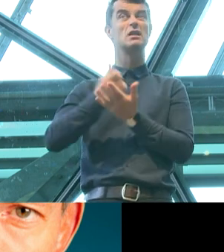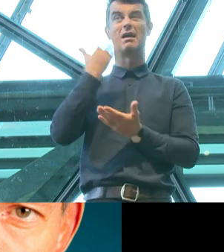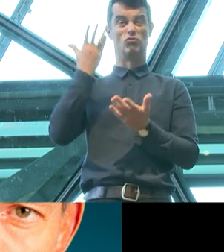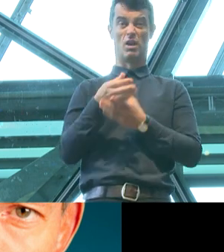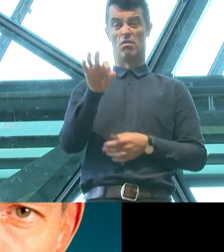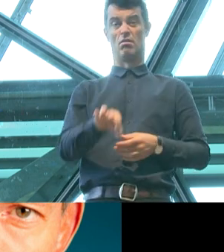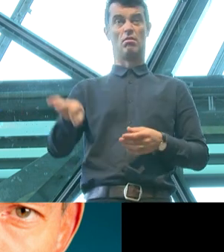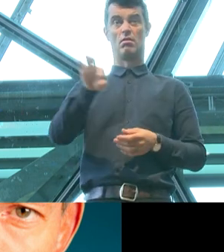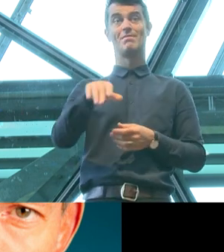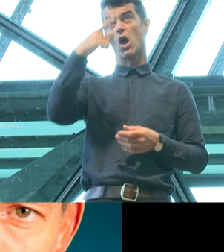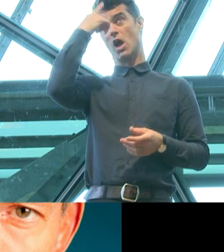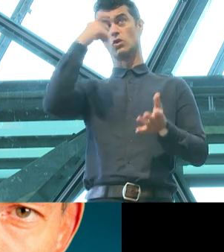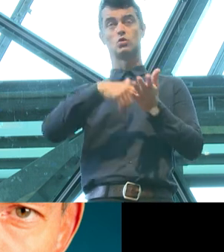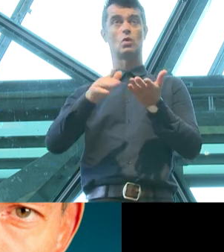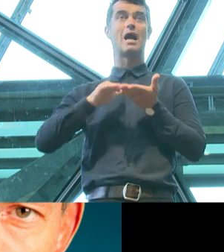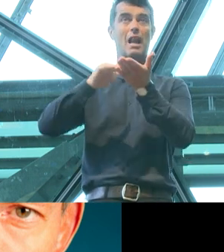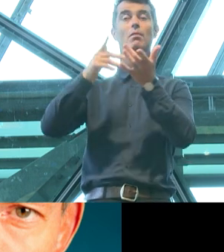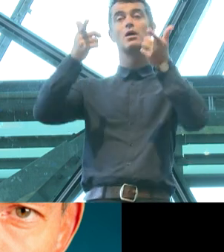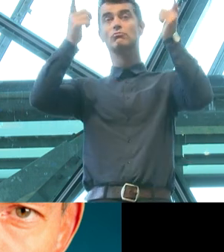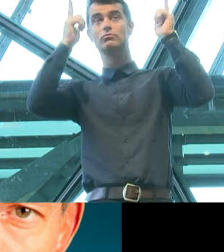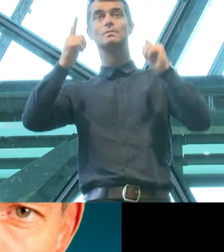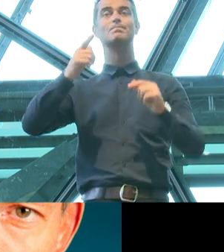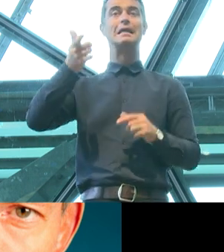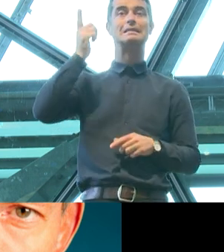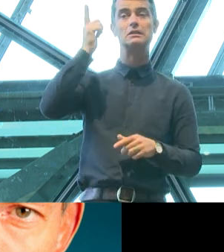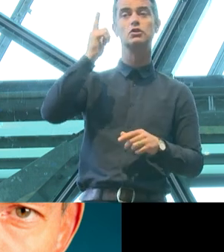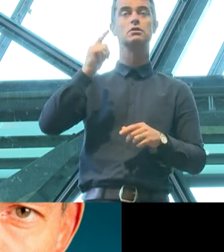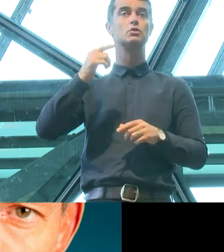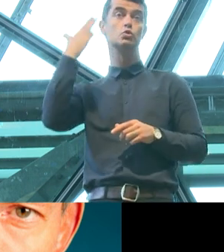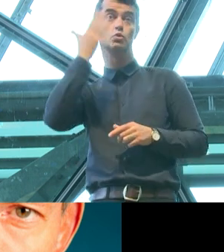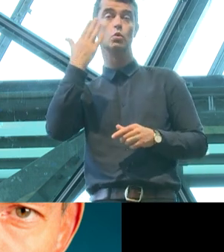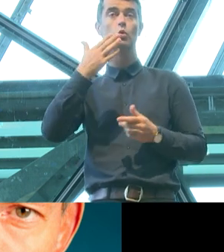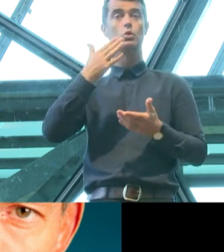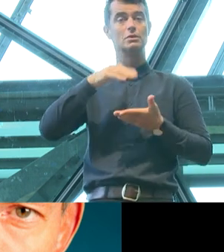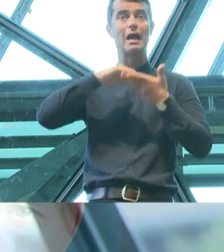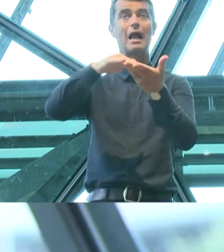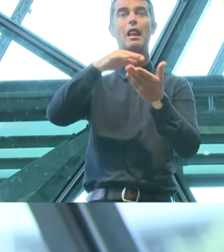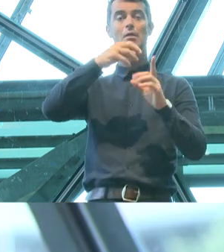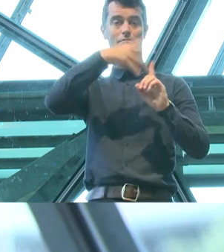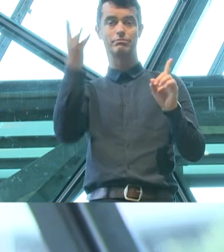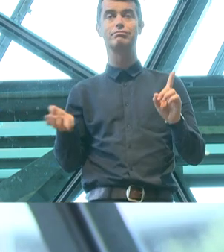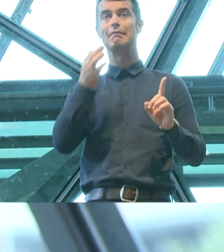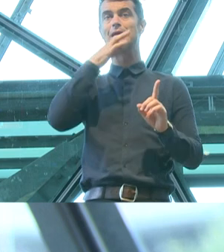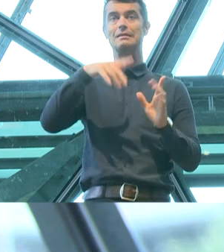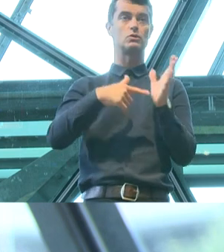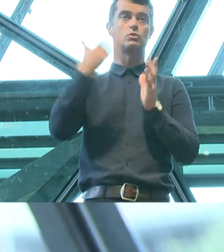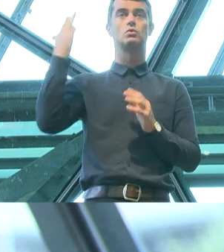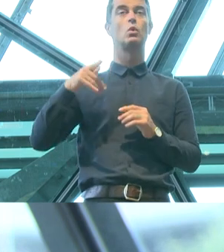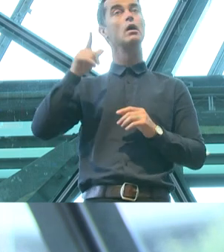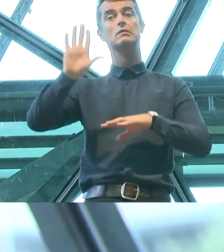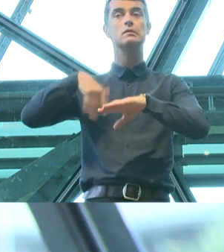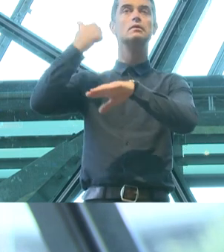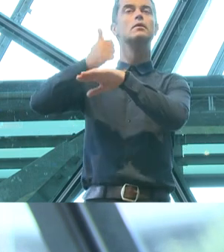It was an initiative to help principals and teachers support LGBTIQ kids at school. And it was devised because it's been